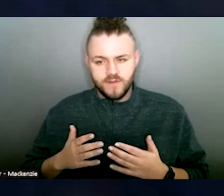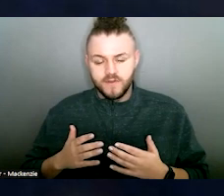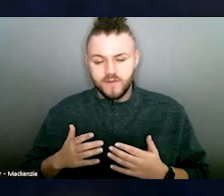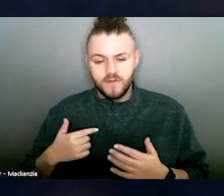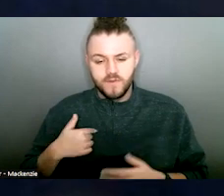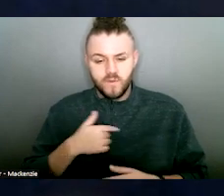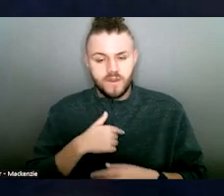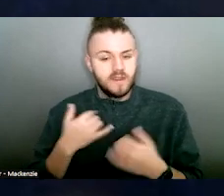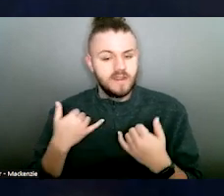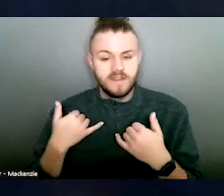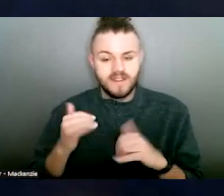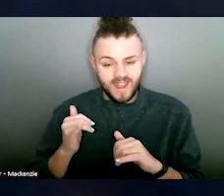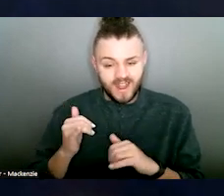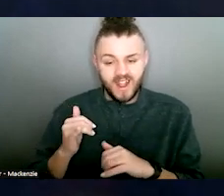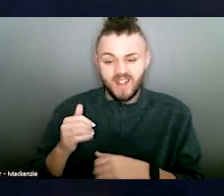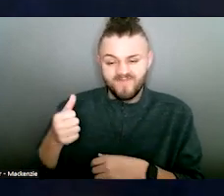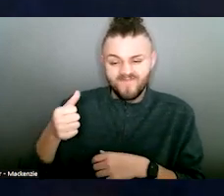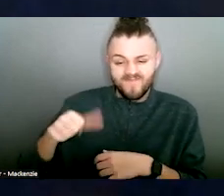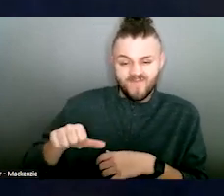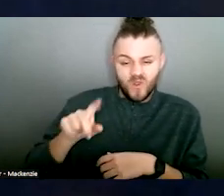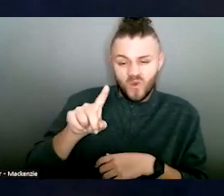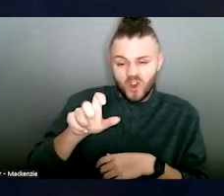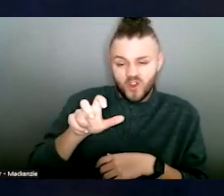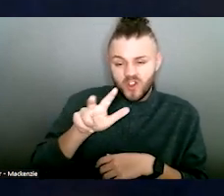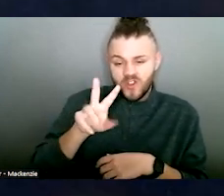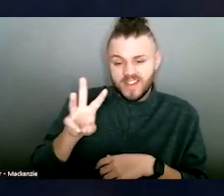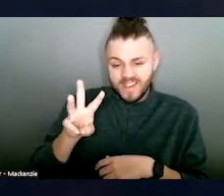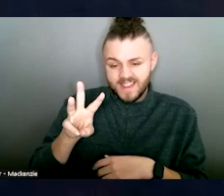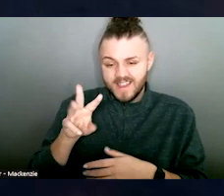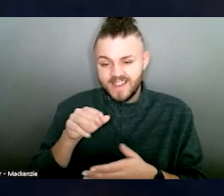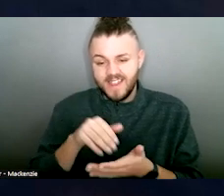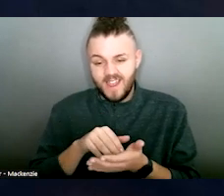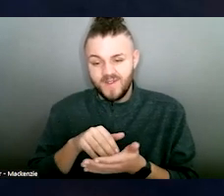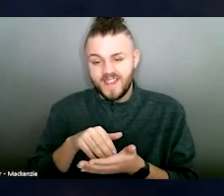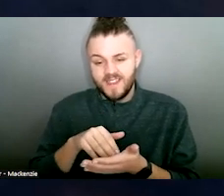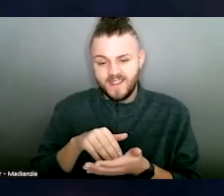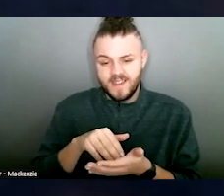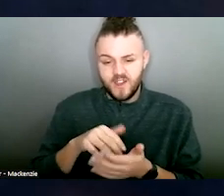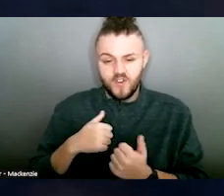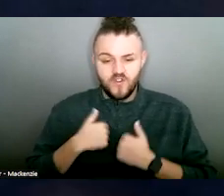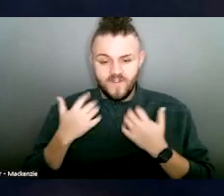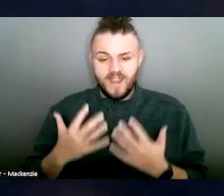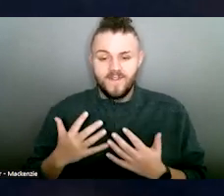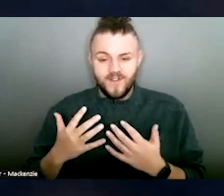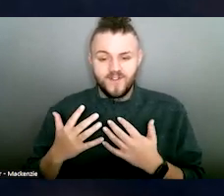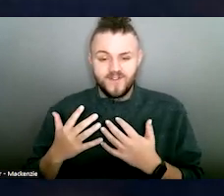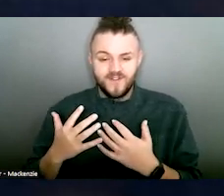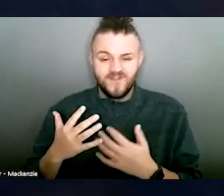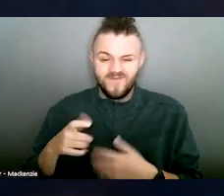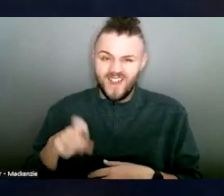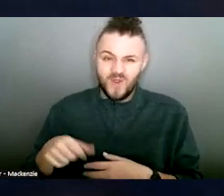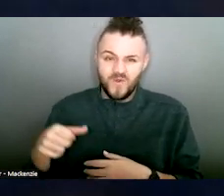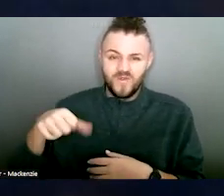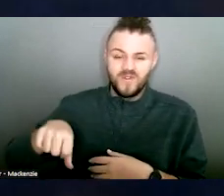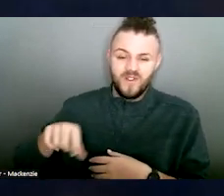436 survivors from seeking emergency shelter because the name is so great.